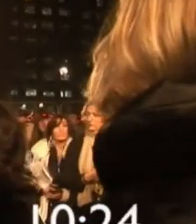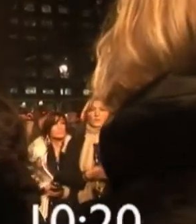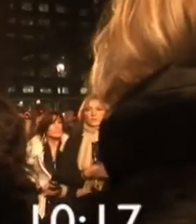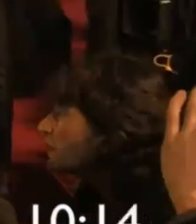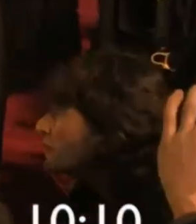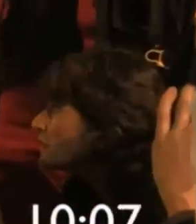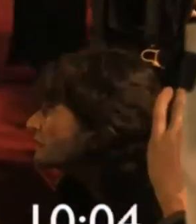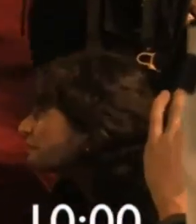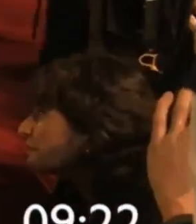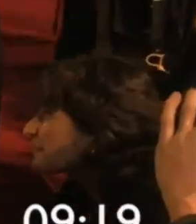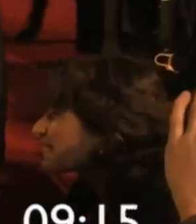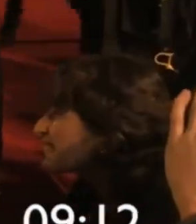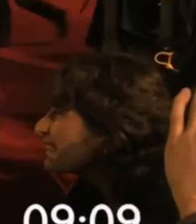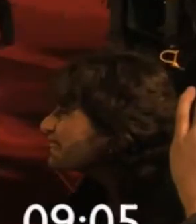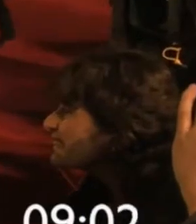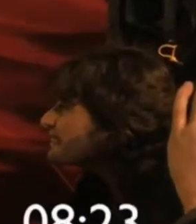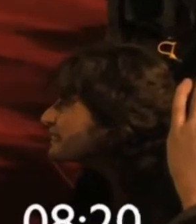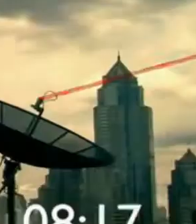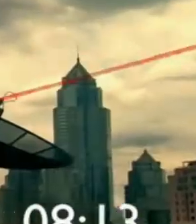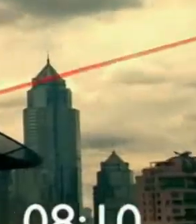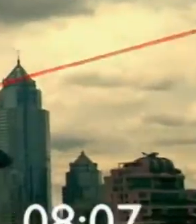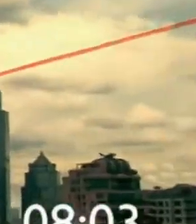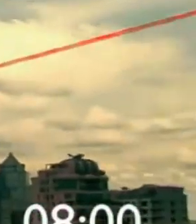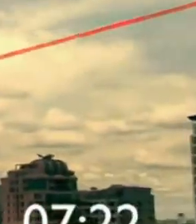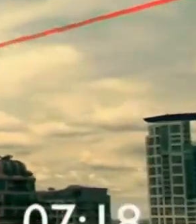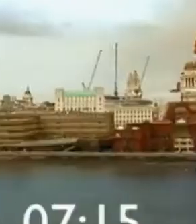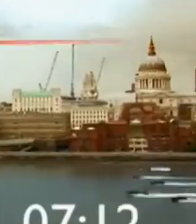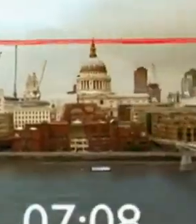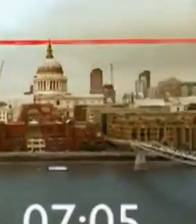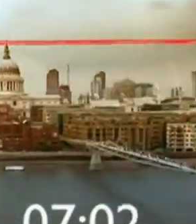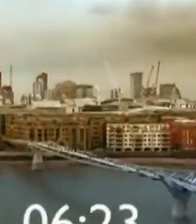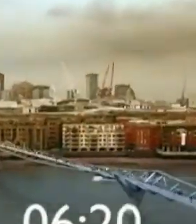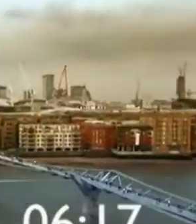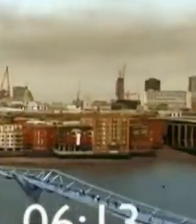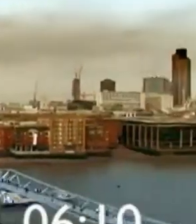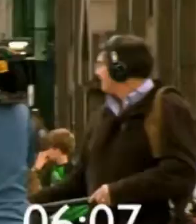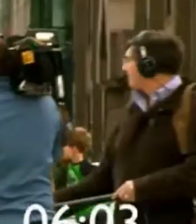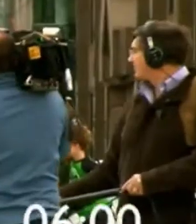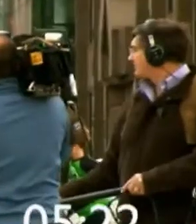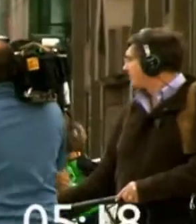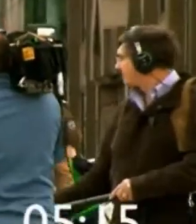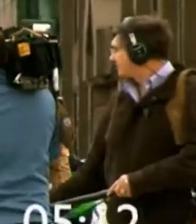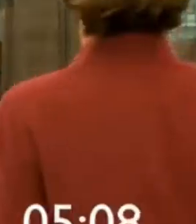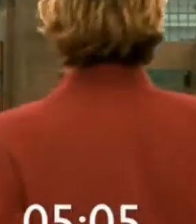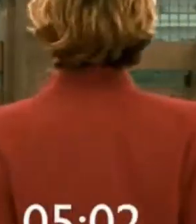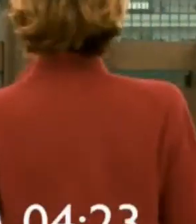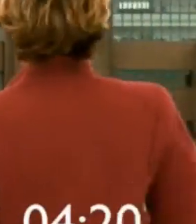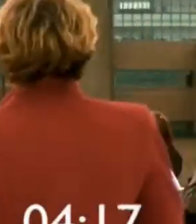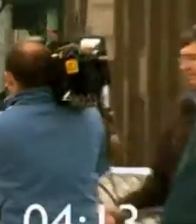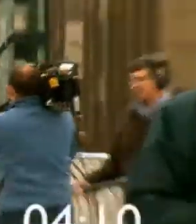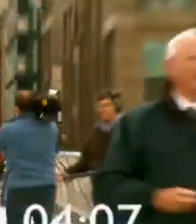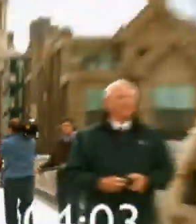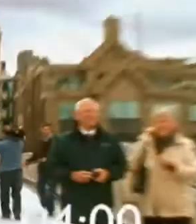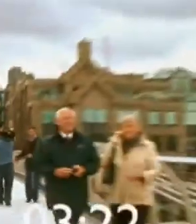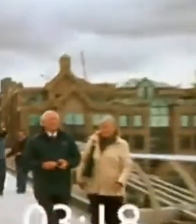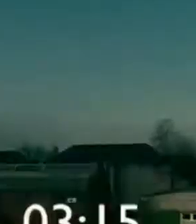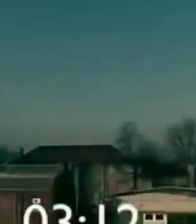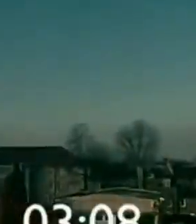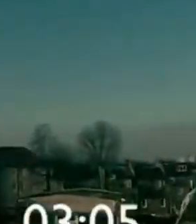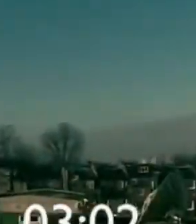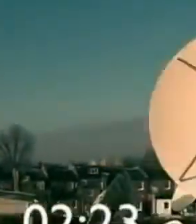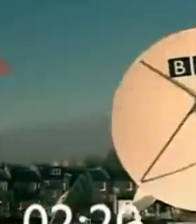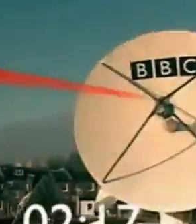and Strint.